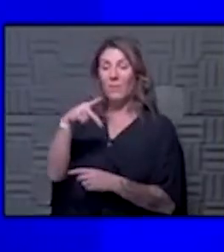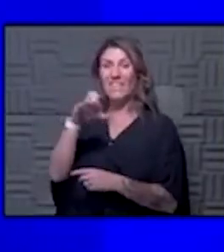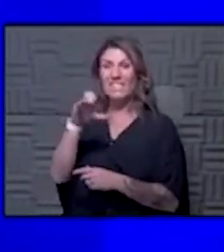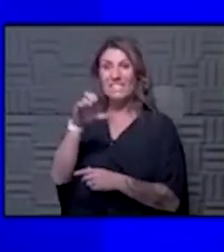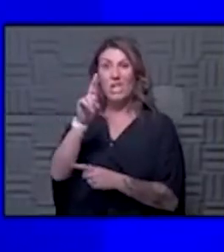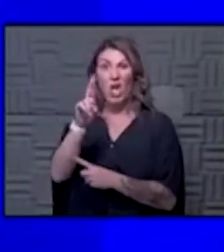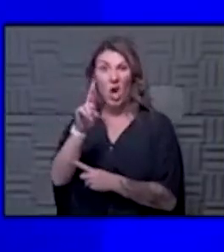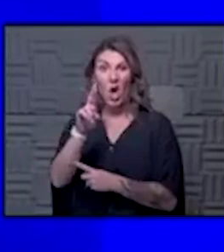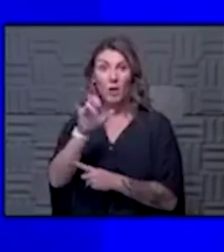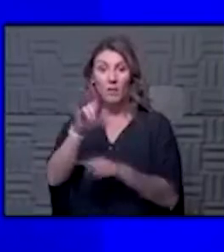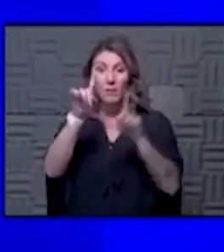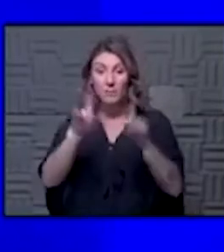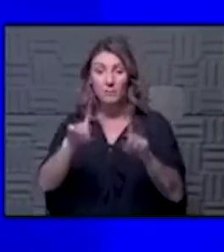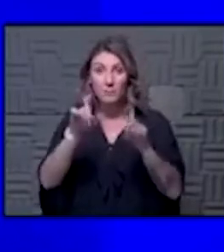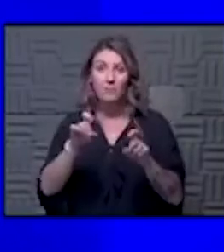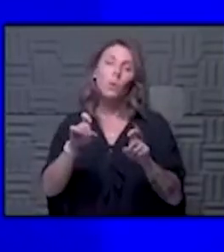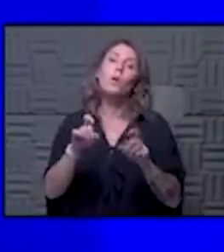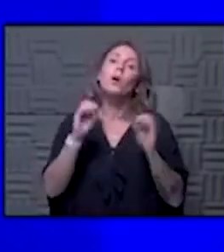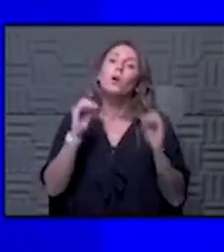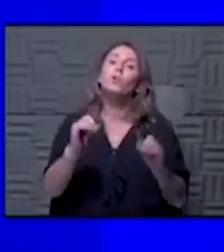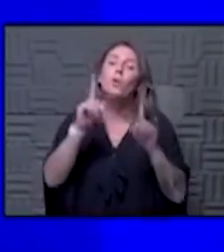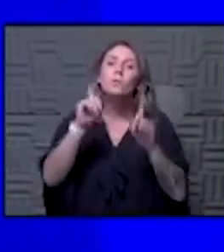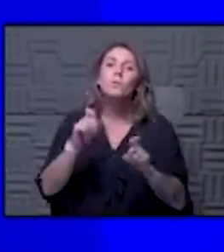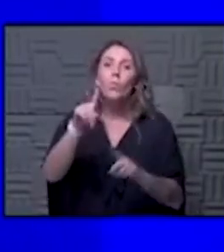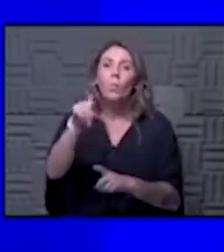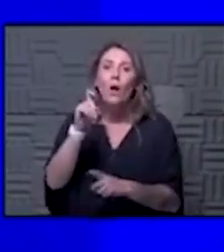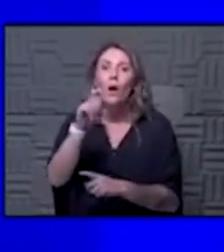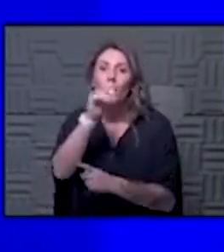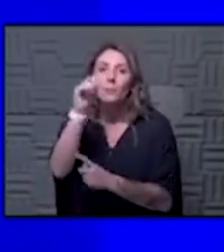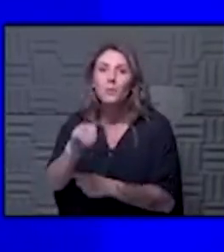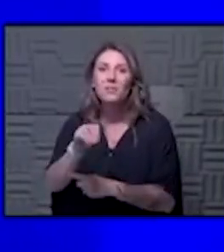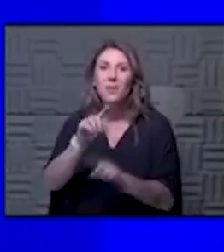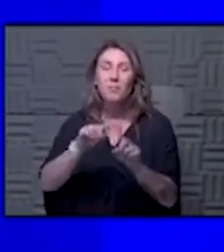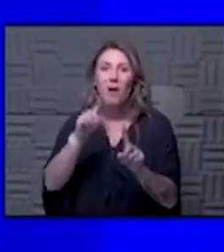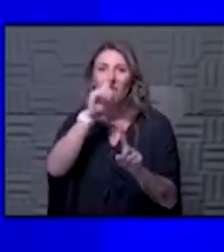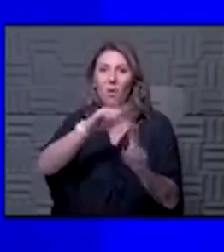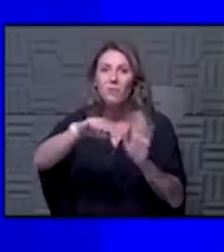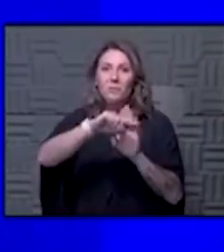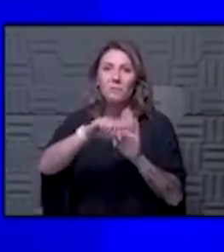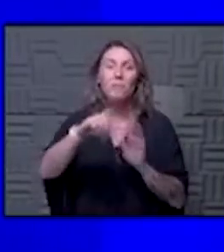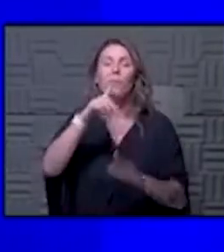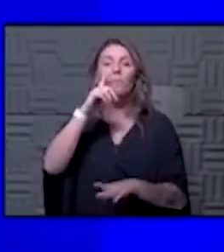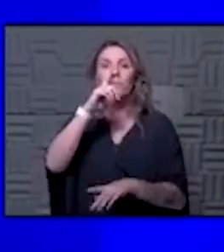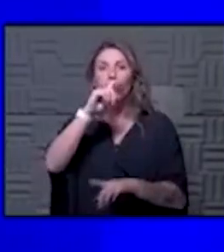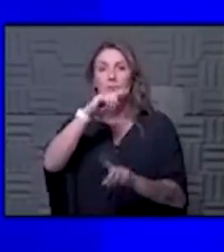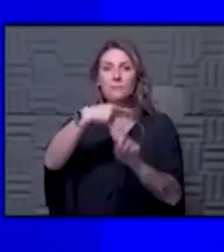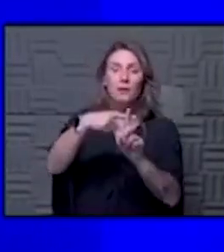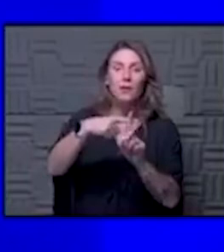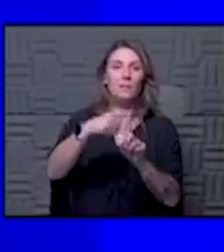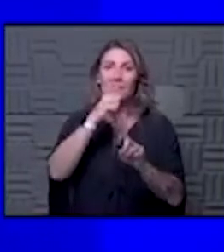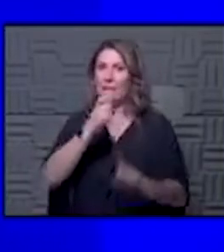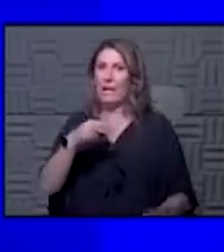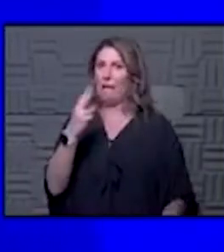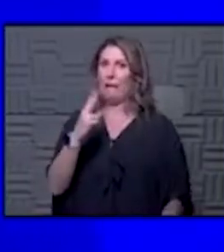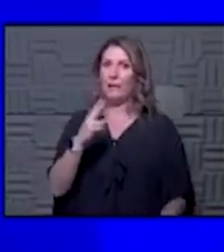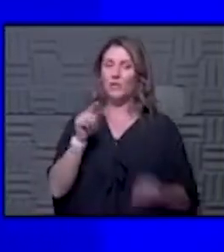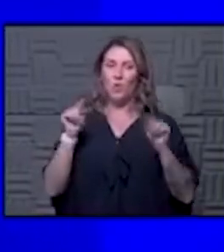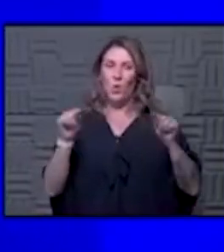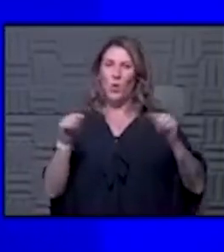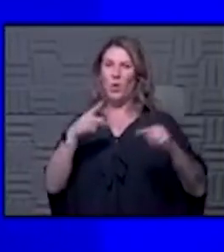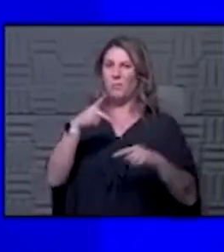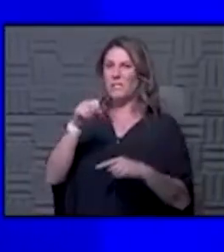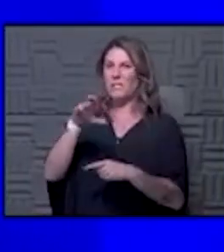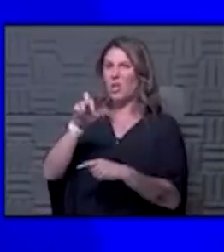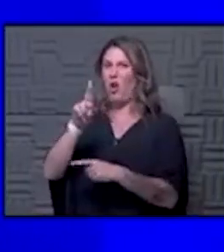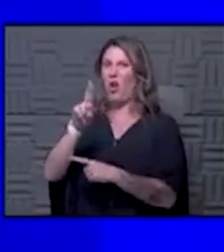likelihood again no test is 100 but the likelihood that that's a false positive is not very high so i think that's where we have to start is